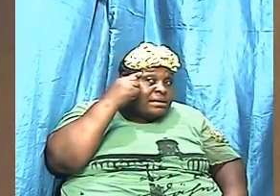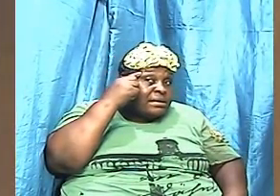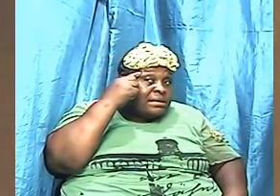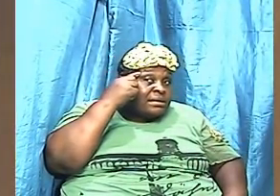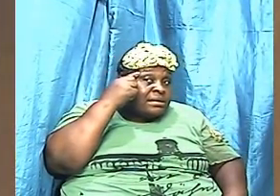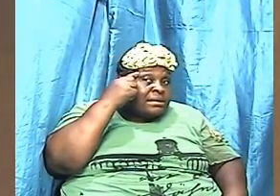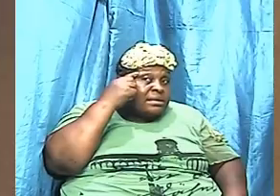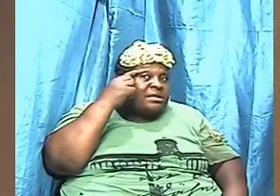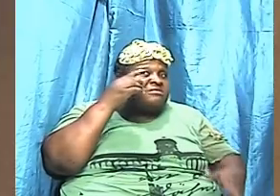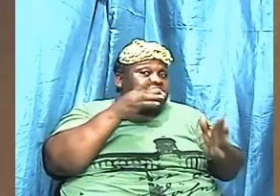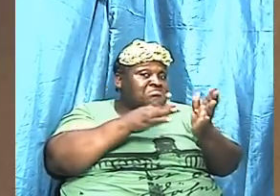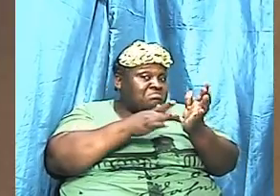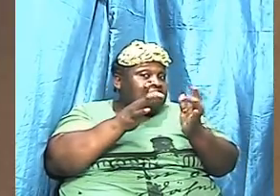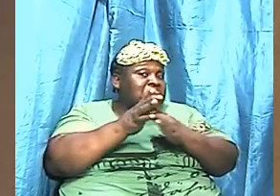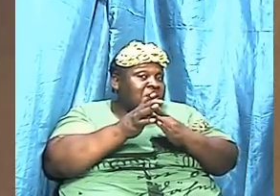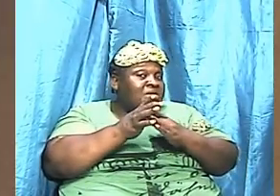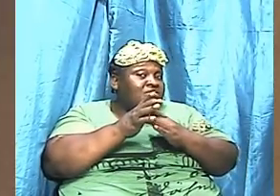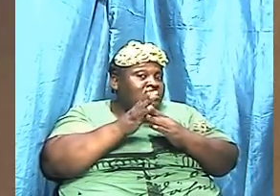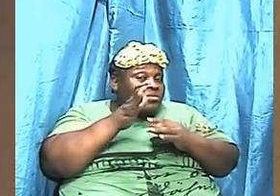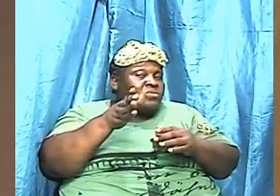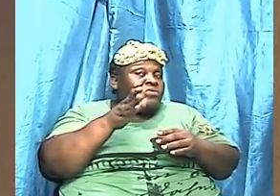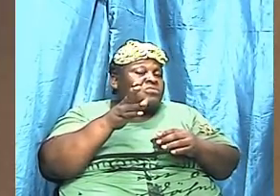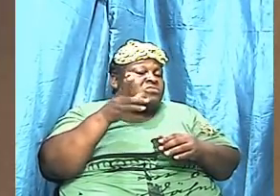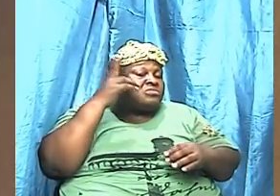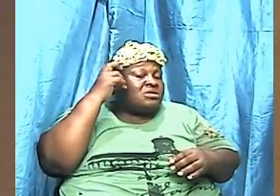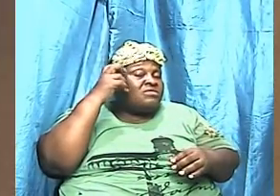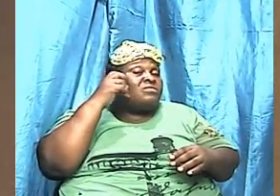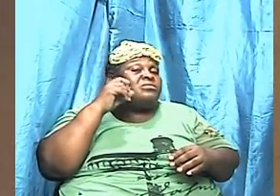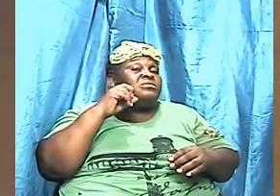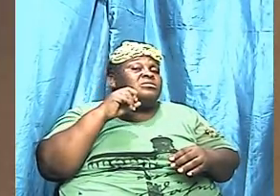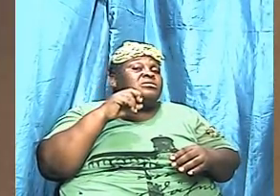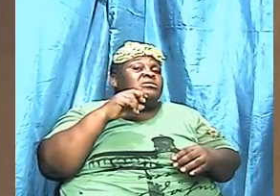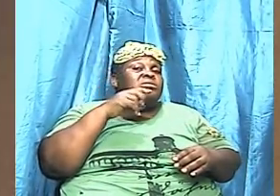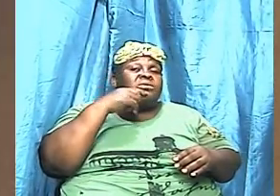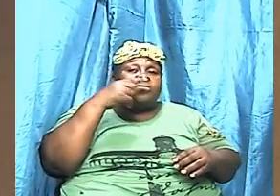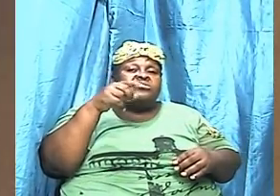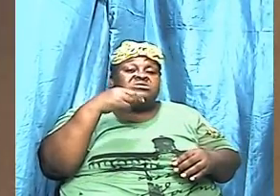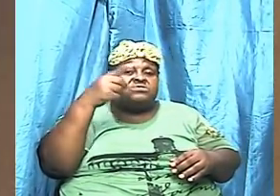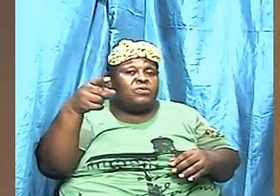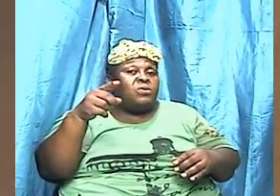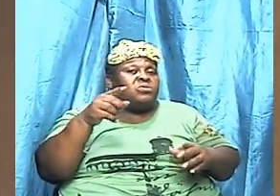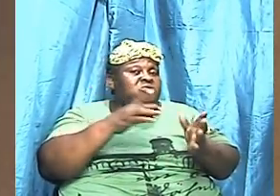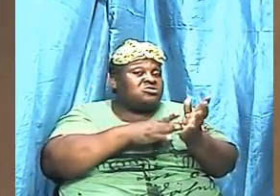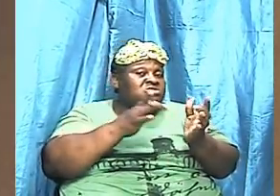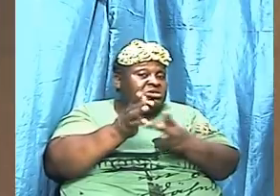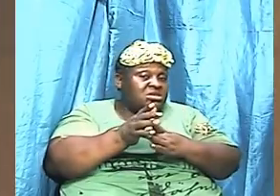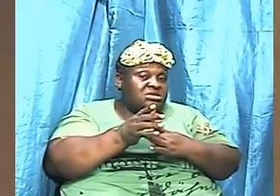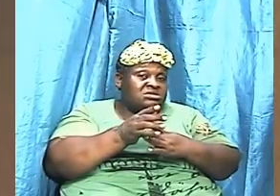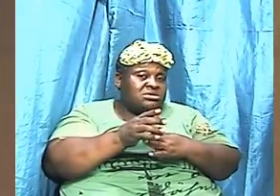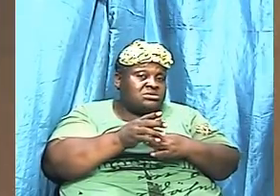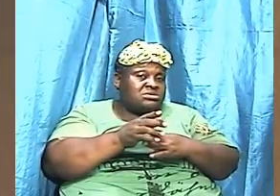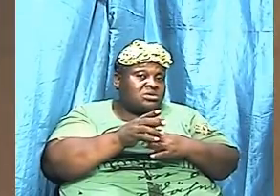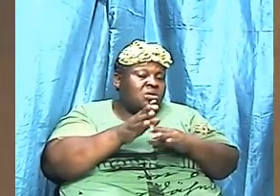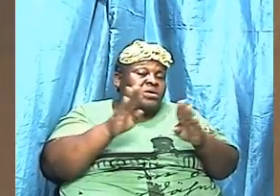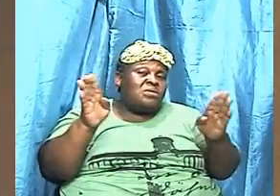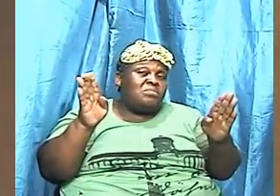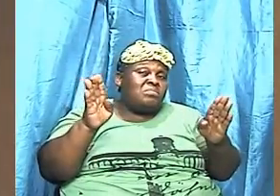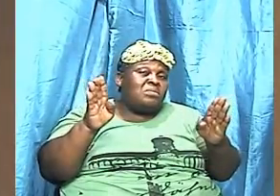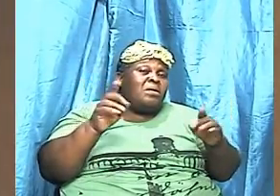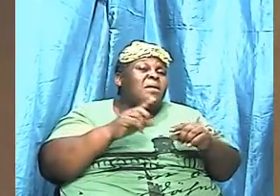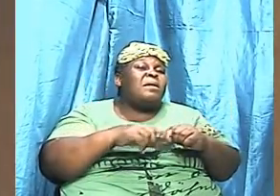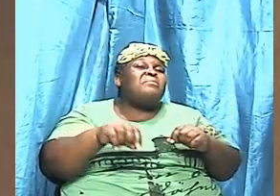him audibly there not saying yeah or nay the point I want to make is the adversary